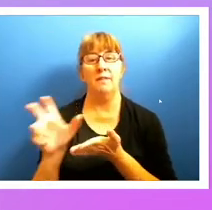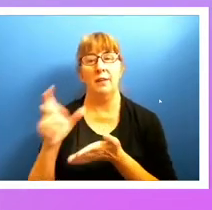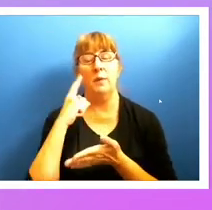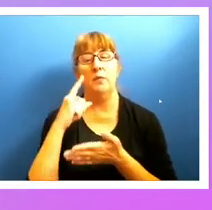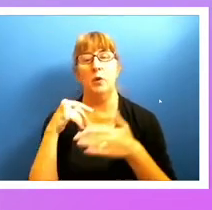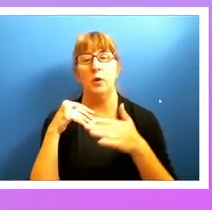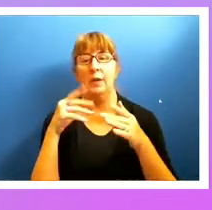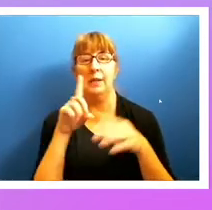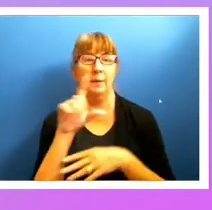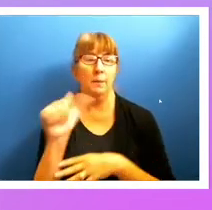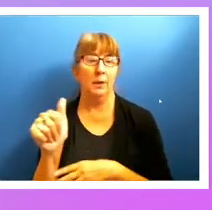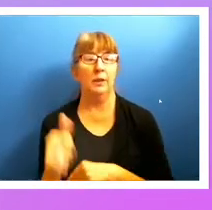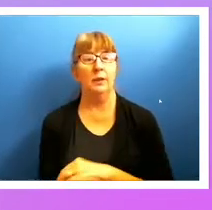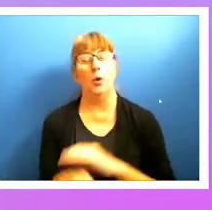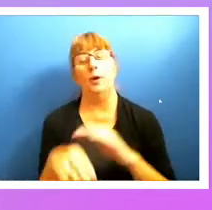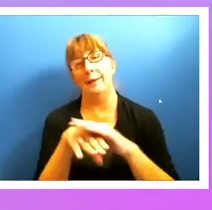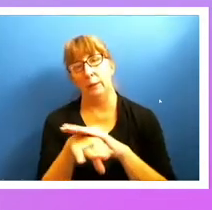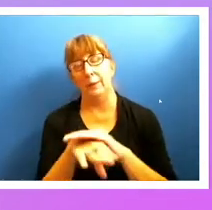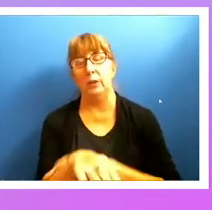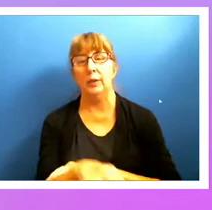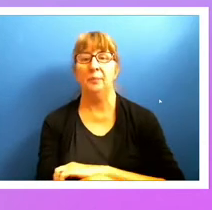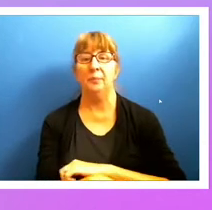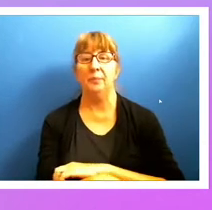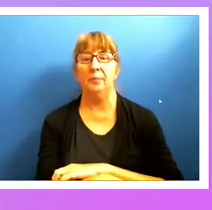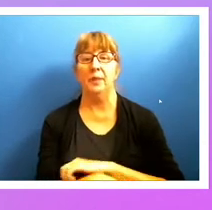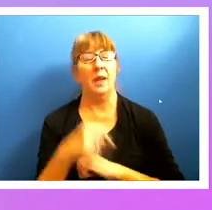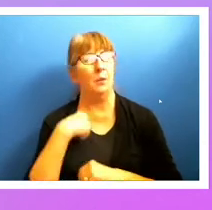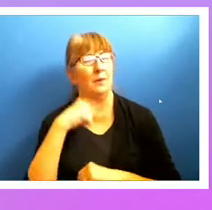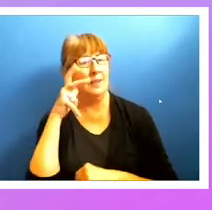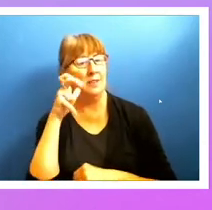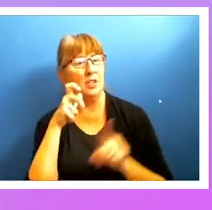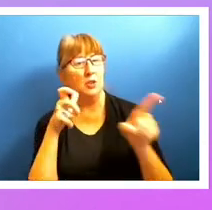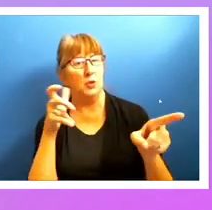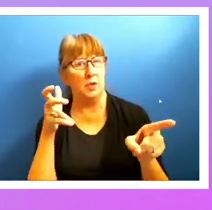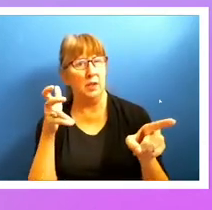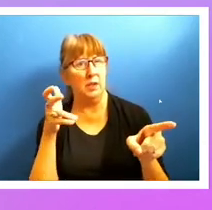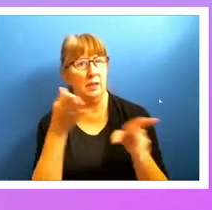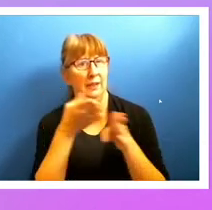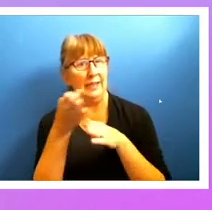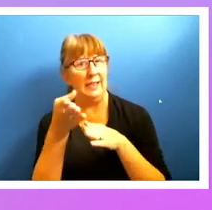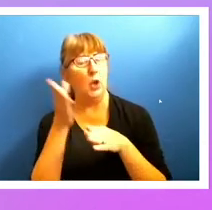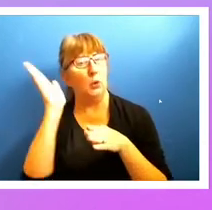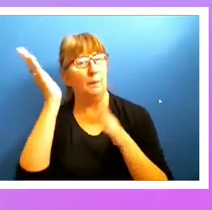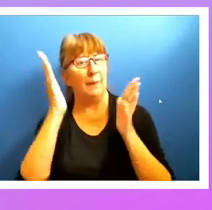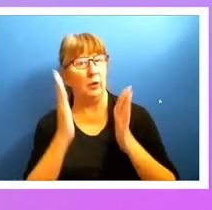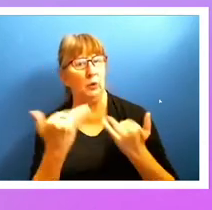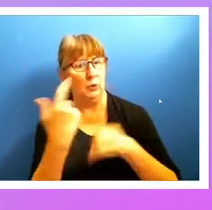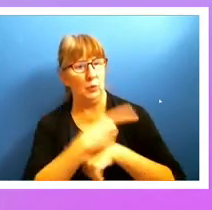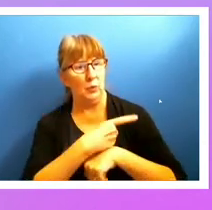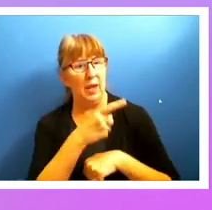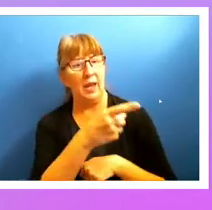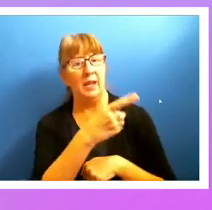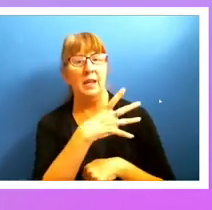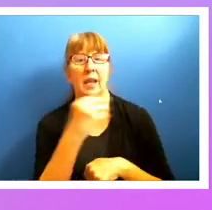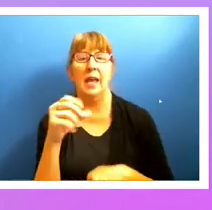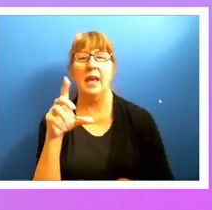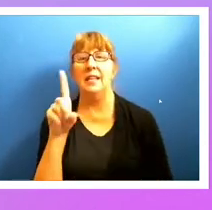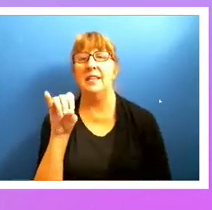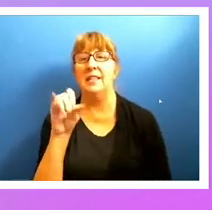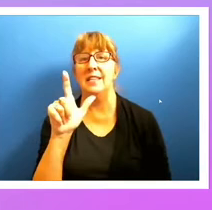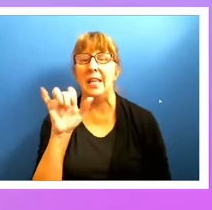I was listening to the keynote speakers. I was listening to Mr. Surf and then Preeti and Dylan. And